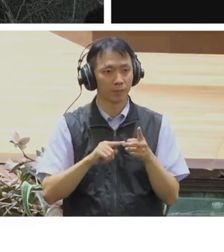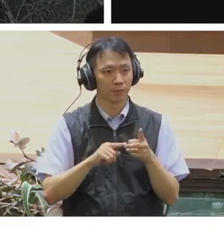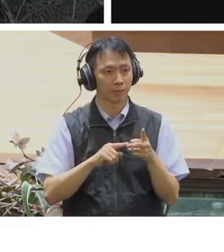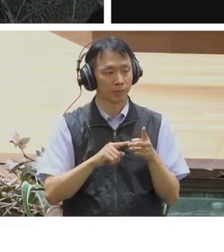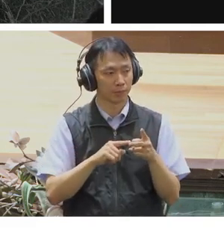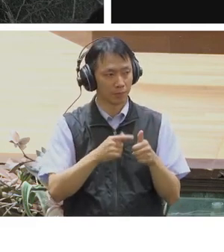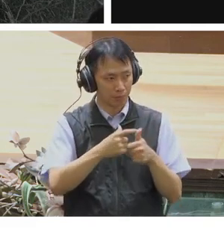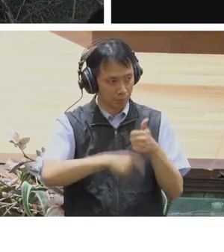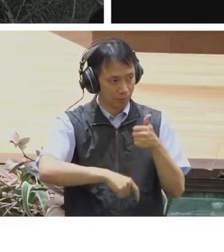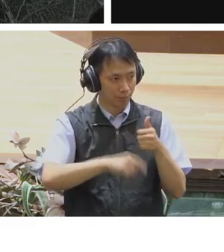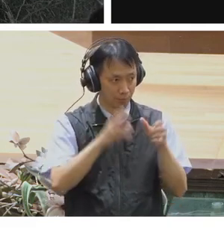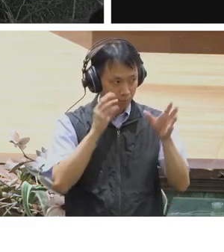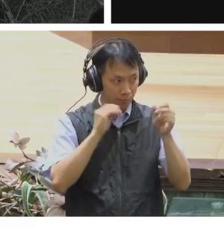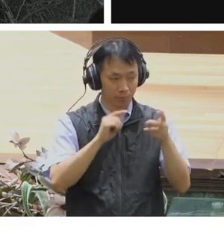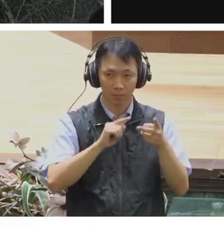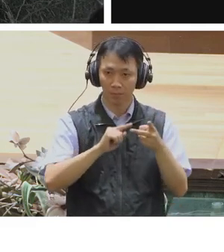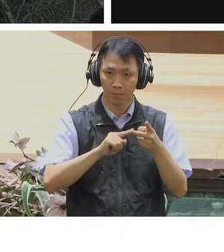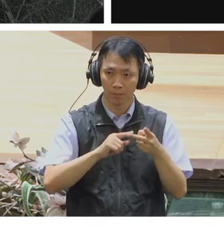Yes.